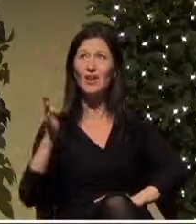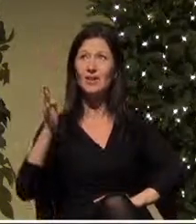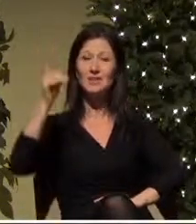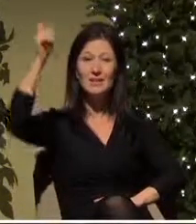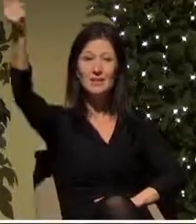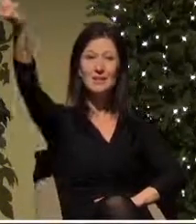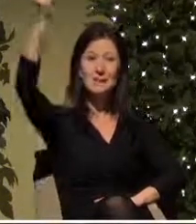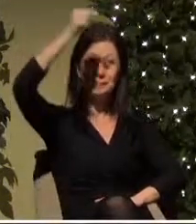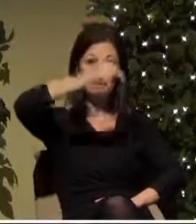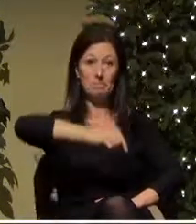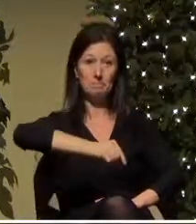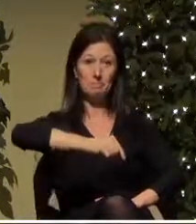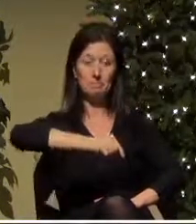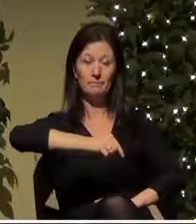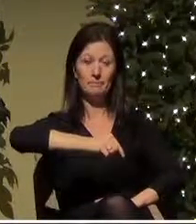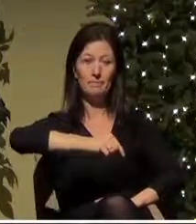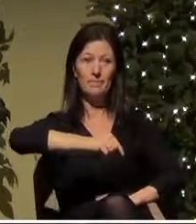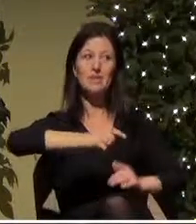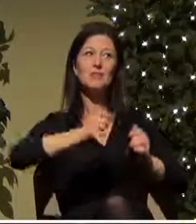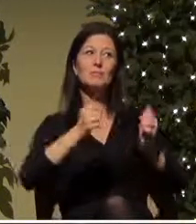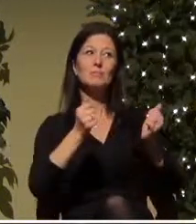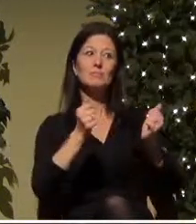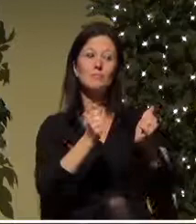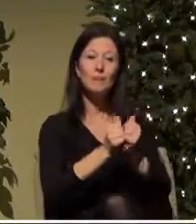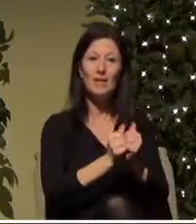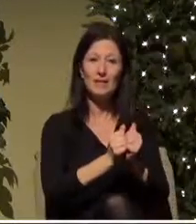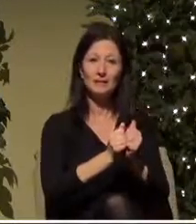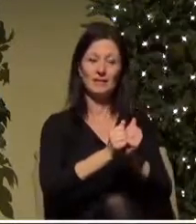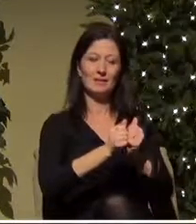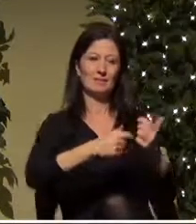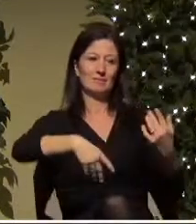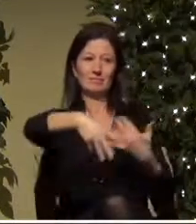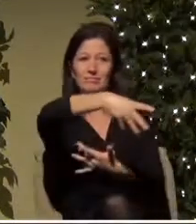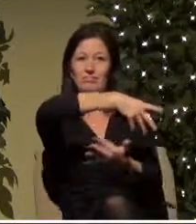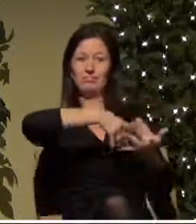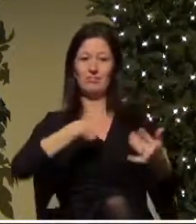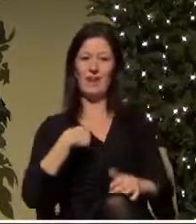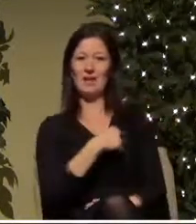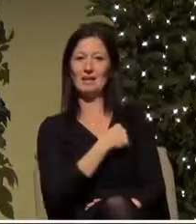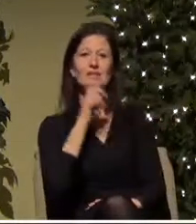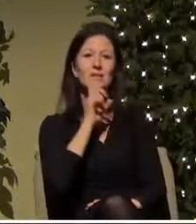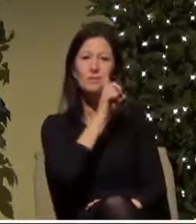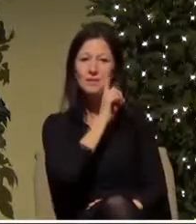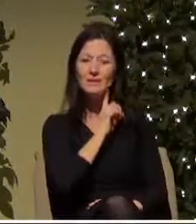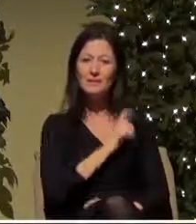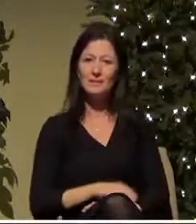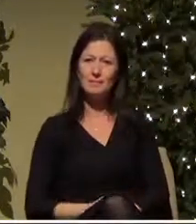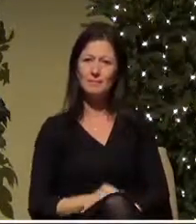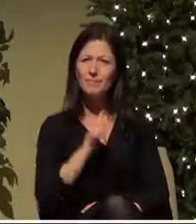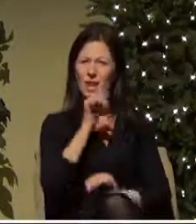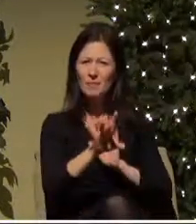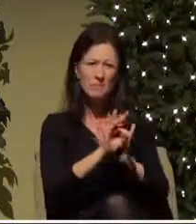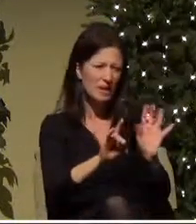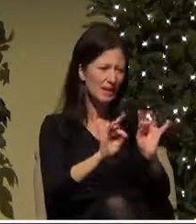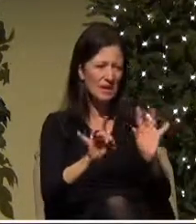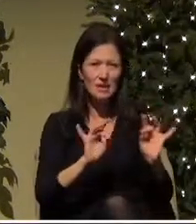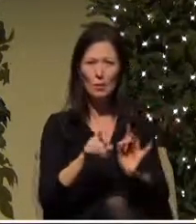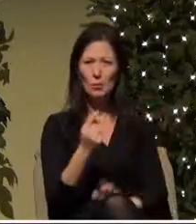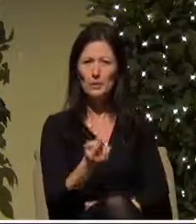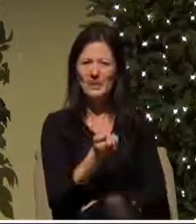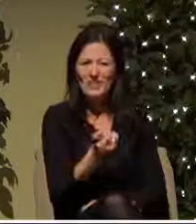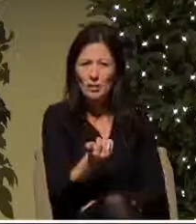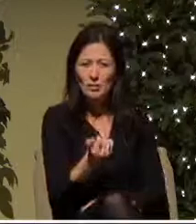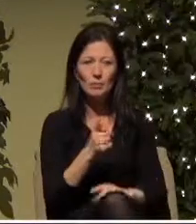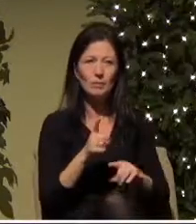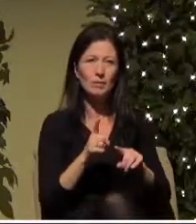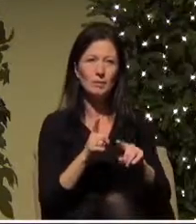sinner with those who are alone and not just some of us not just a select few not just a religious class or the best